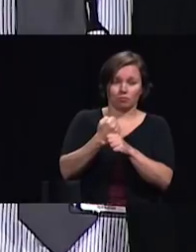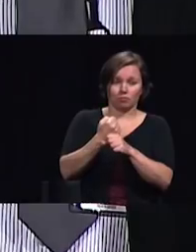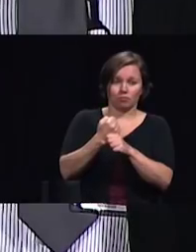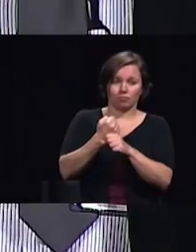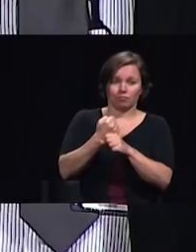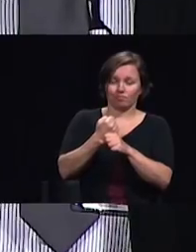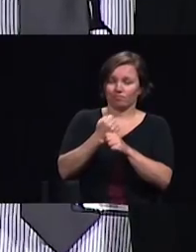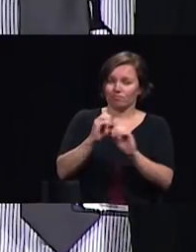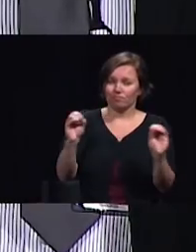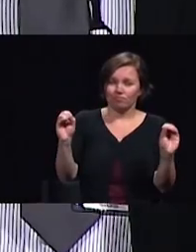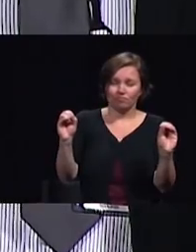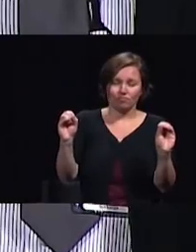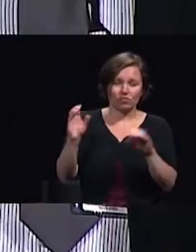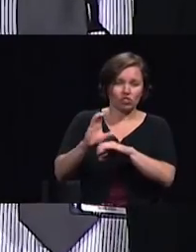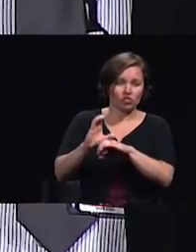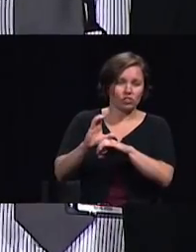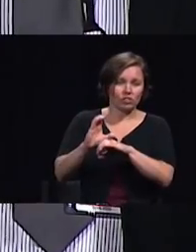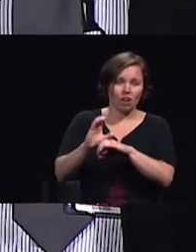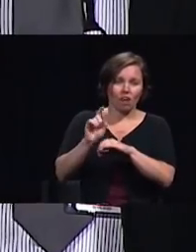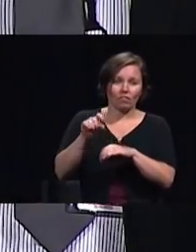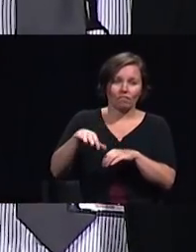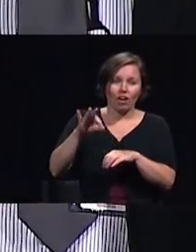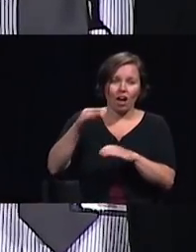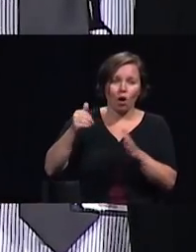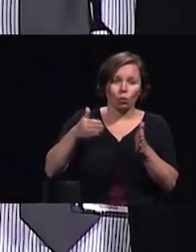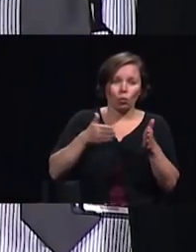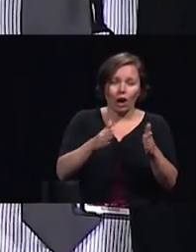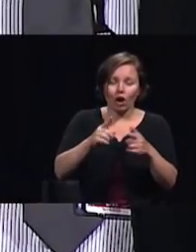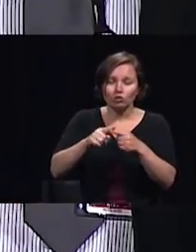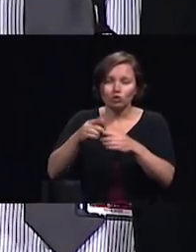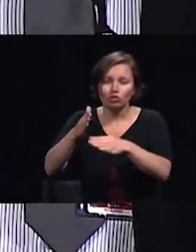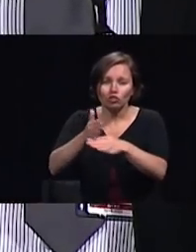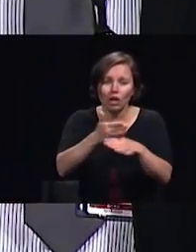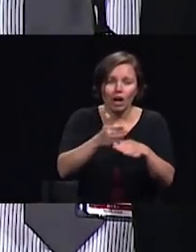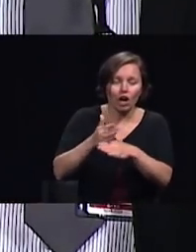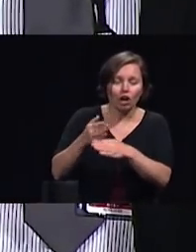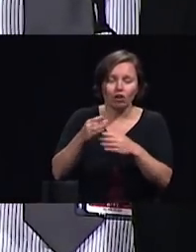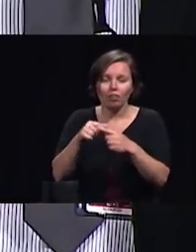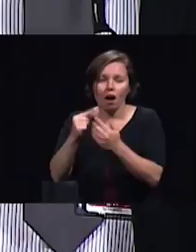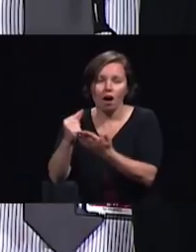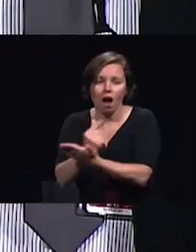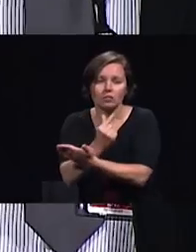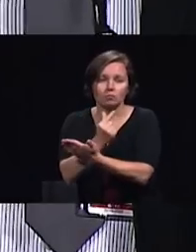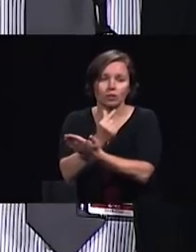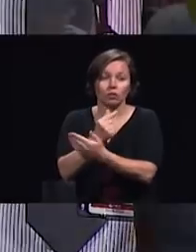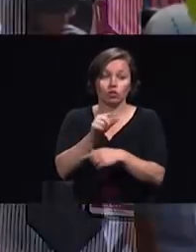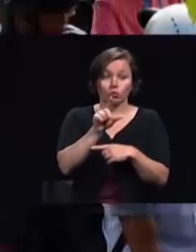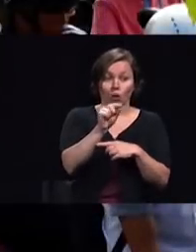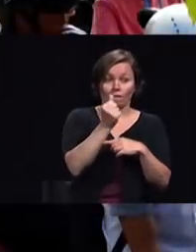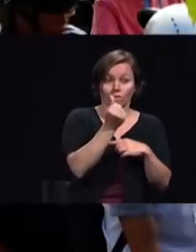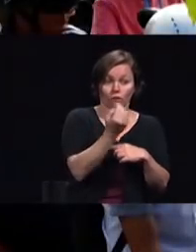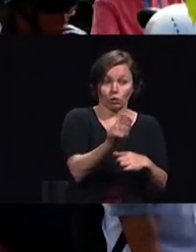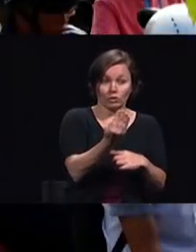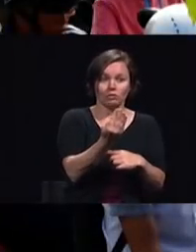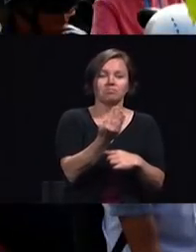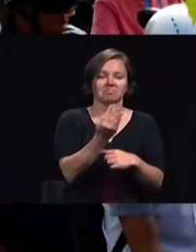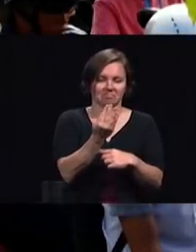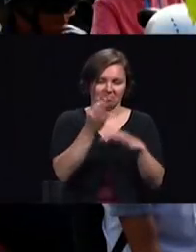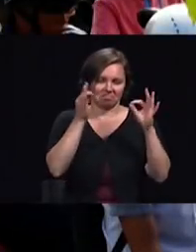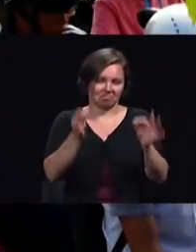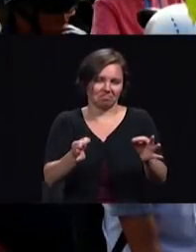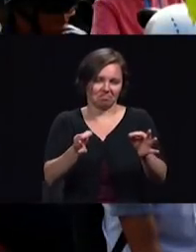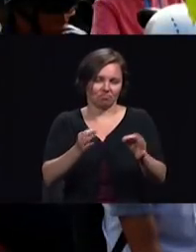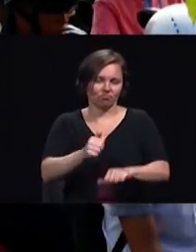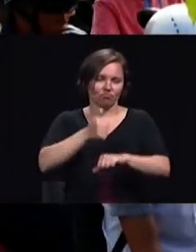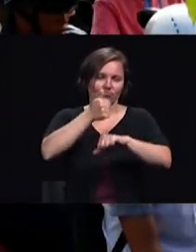ways to share the gospel in 2014 we decided to establish a strong presence in Hanoi to meet the needs of the local people